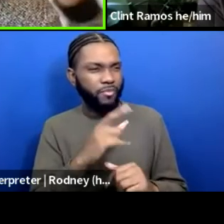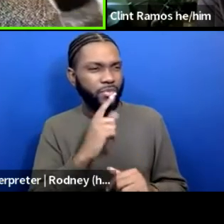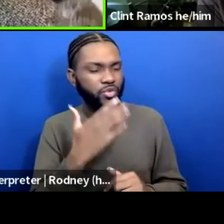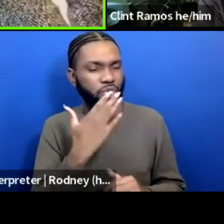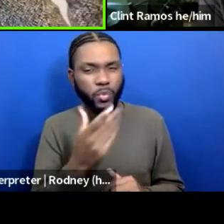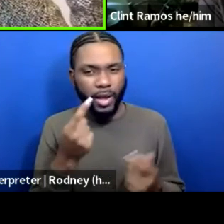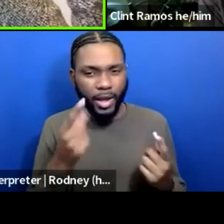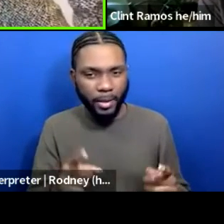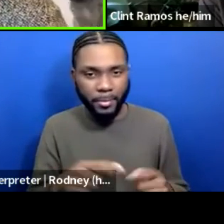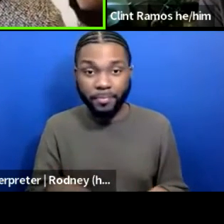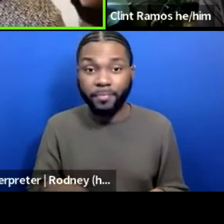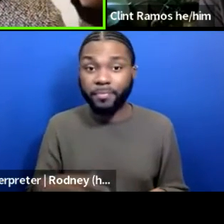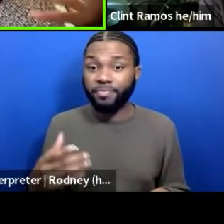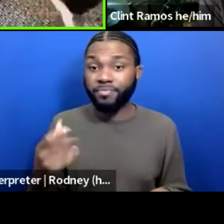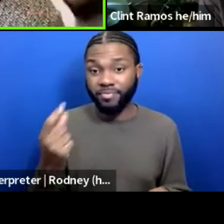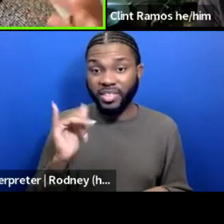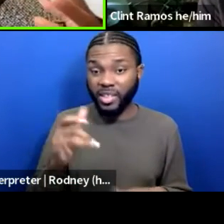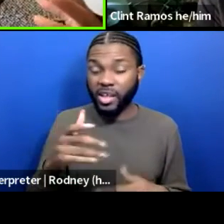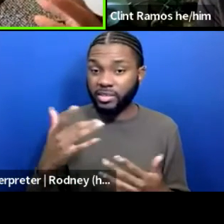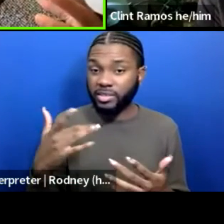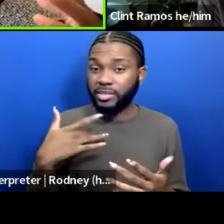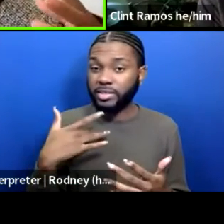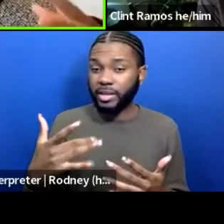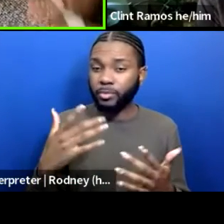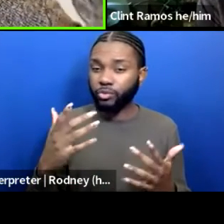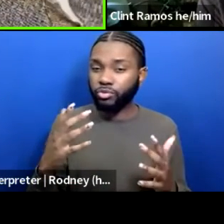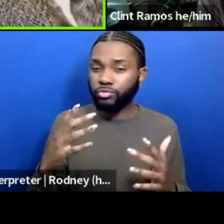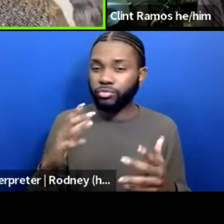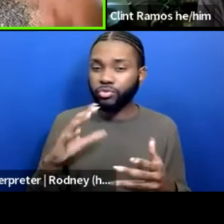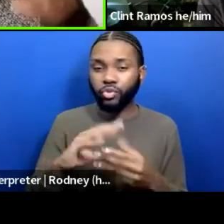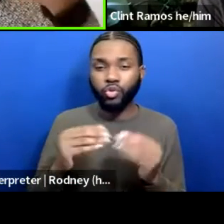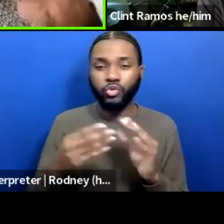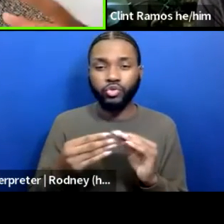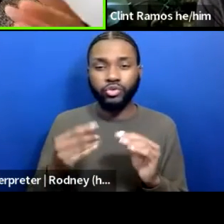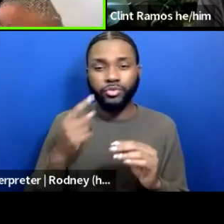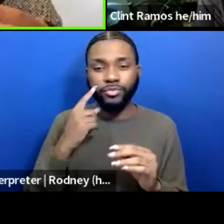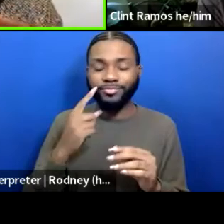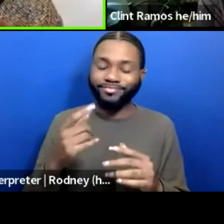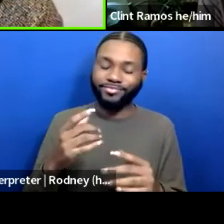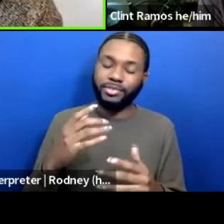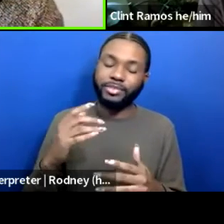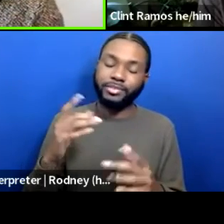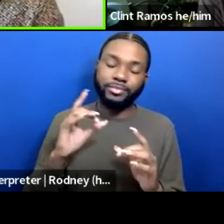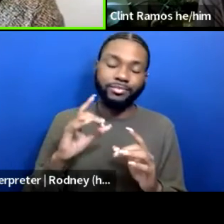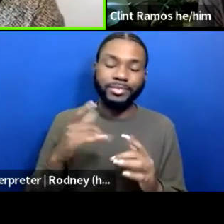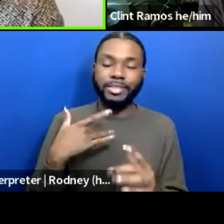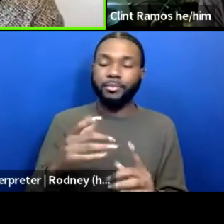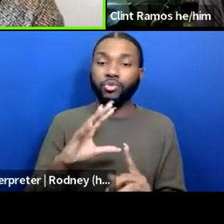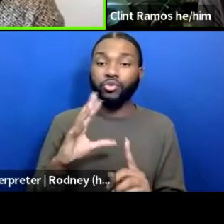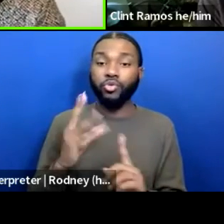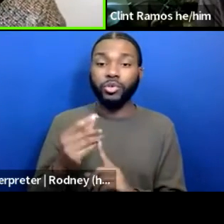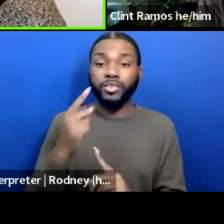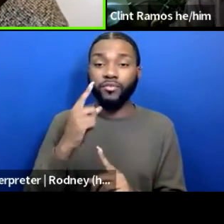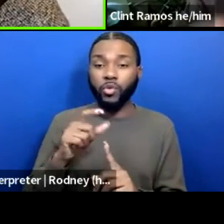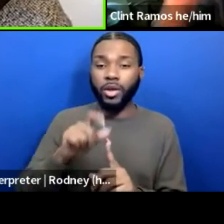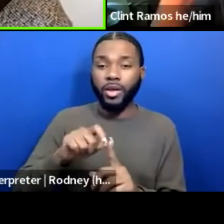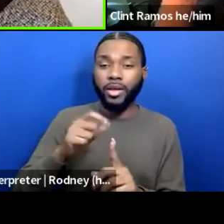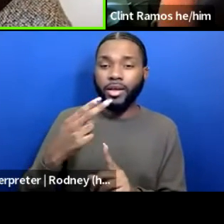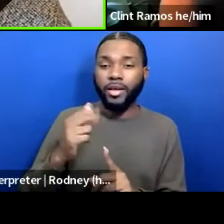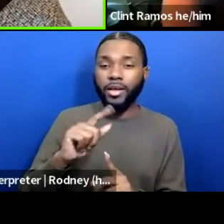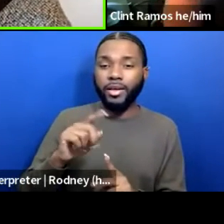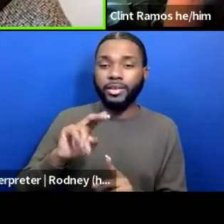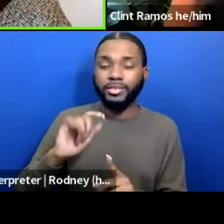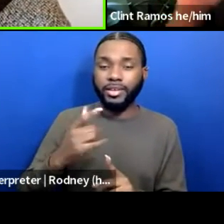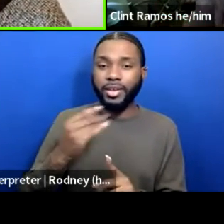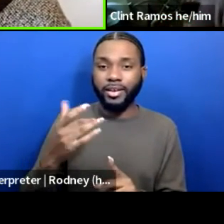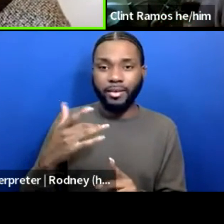Which is the inherited culture of like hazing and that something terrible had to have happened to make that right. At